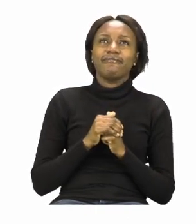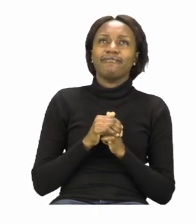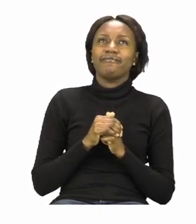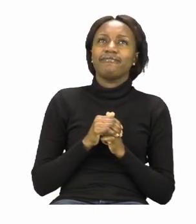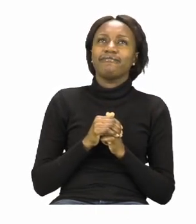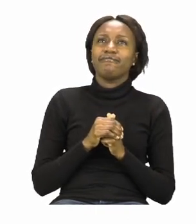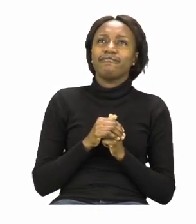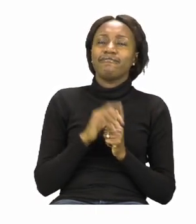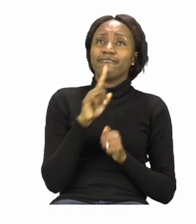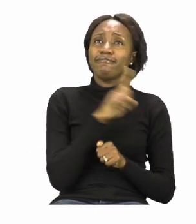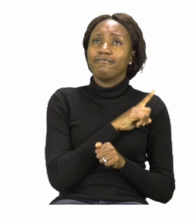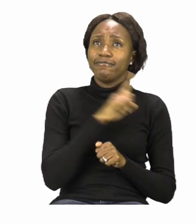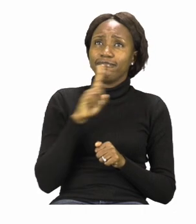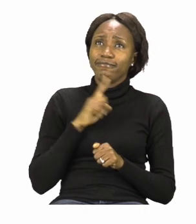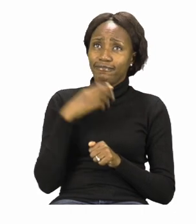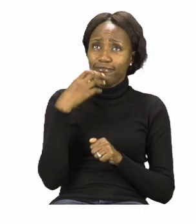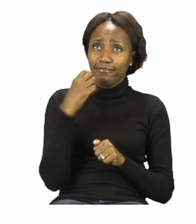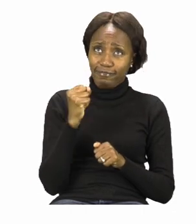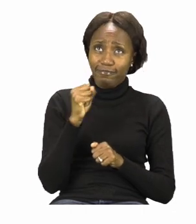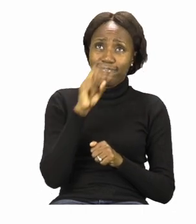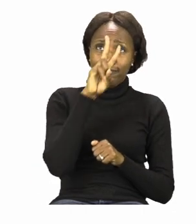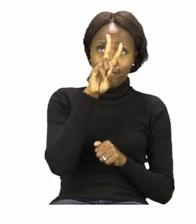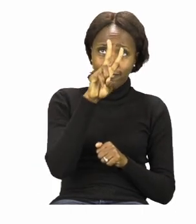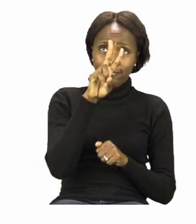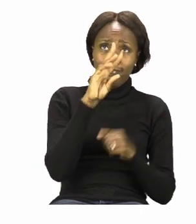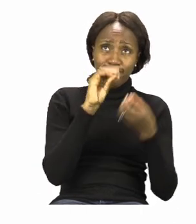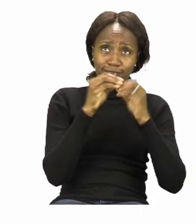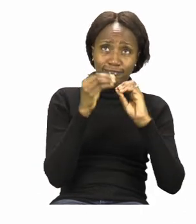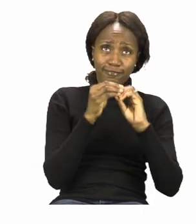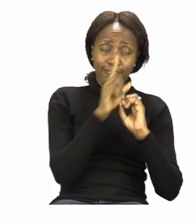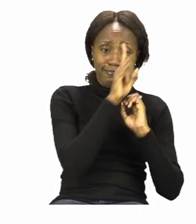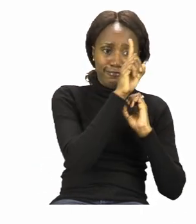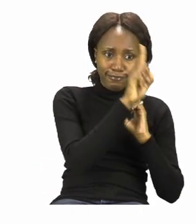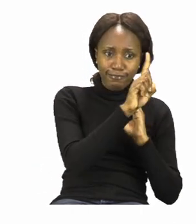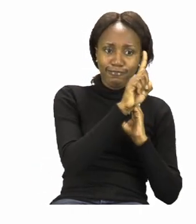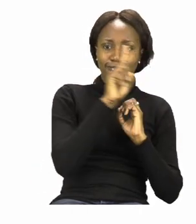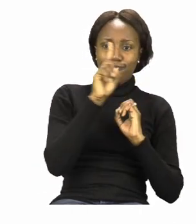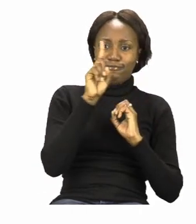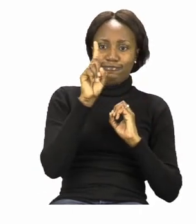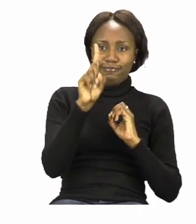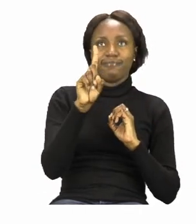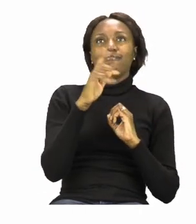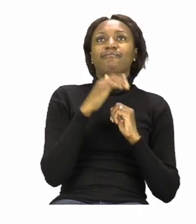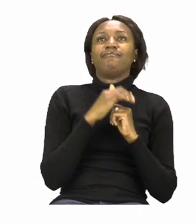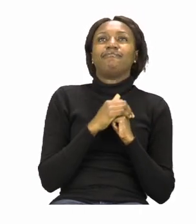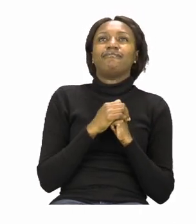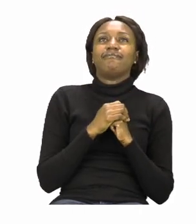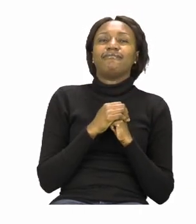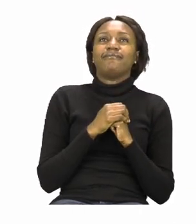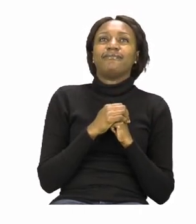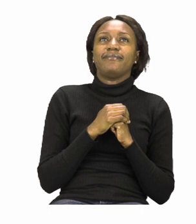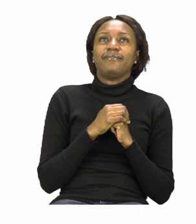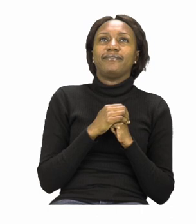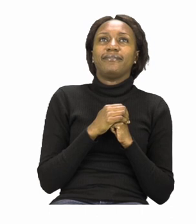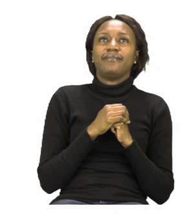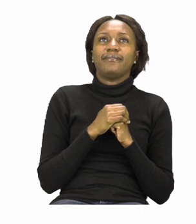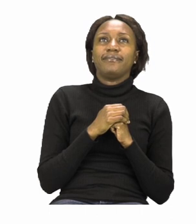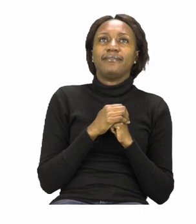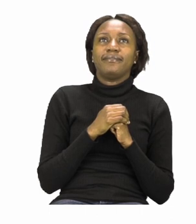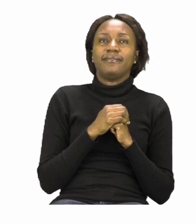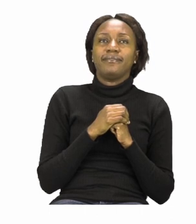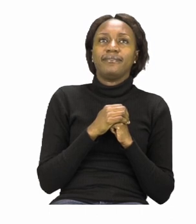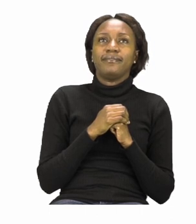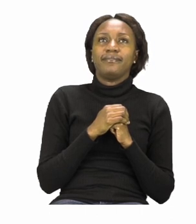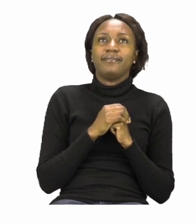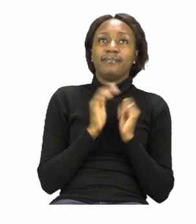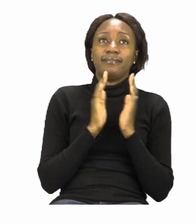of two digits, a one and another one. So, we are going to be